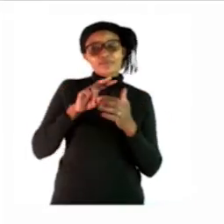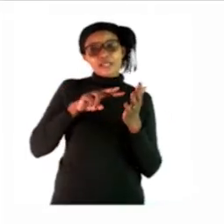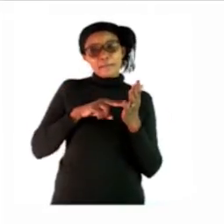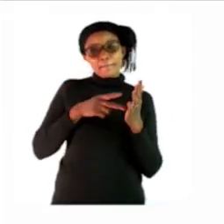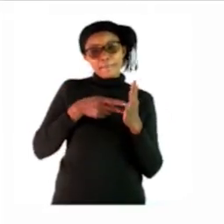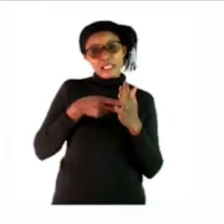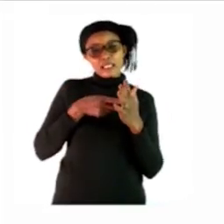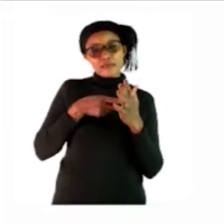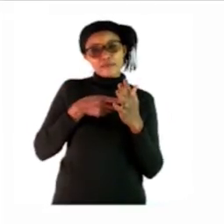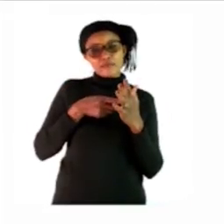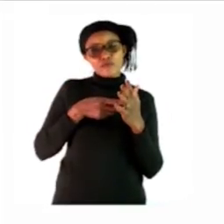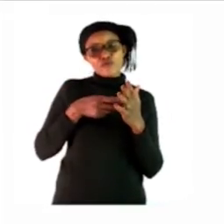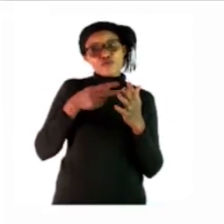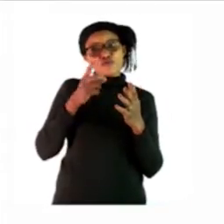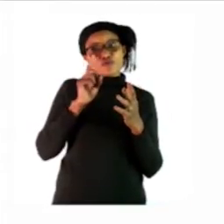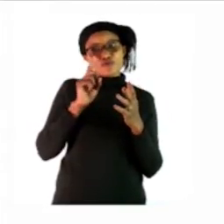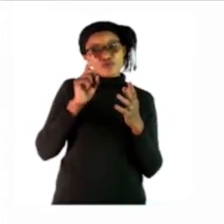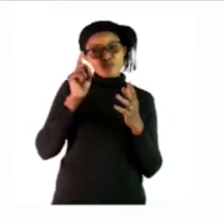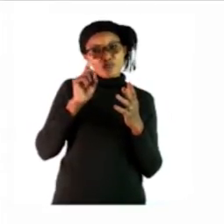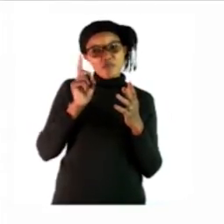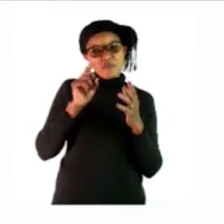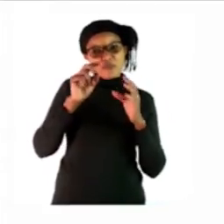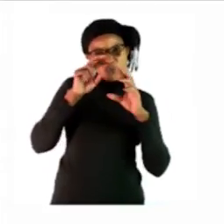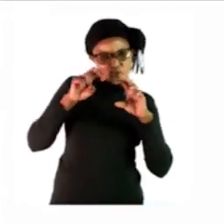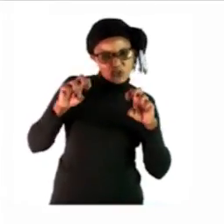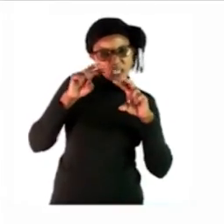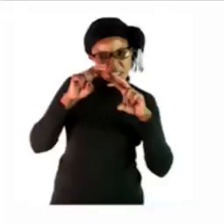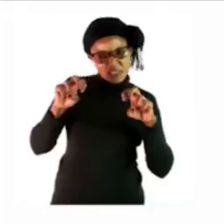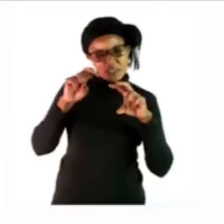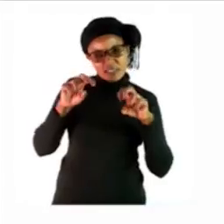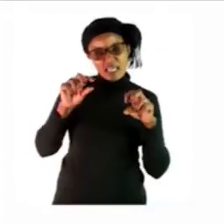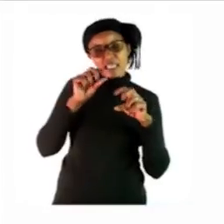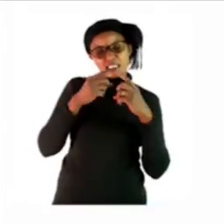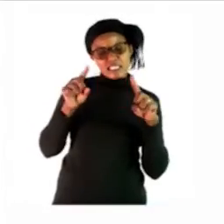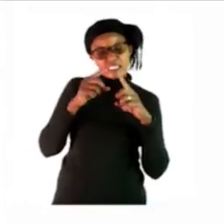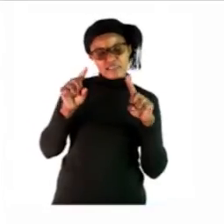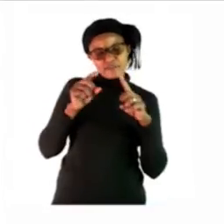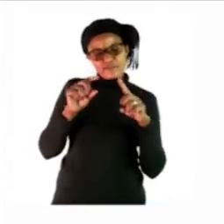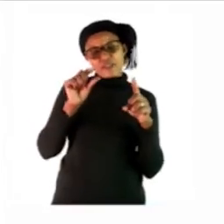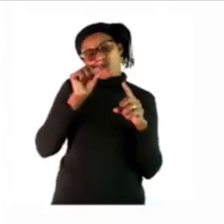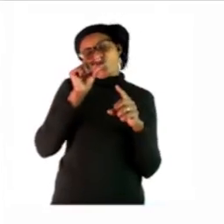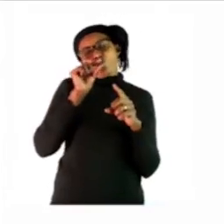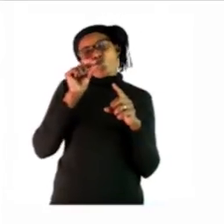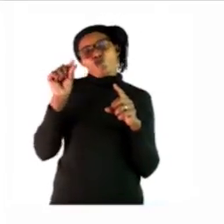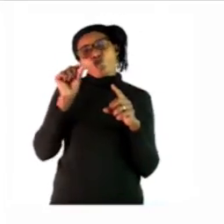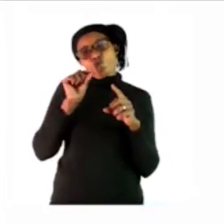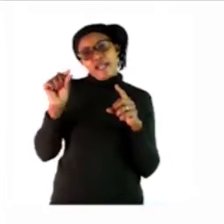you have to look you have to search search for a specific